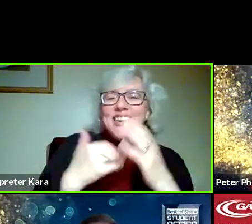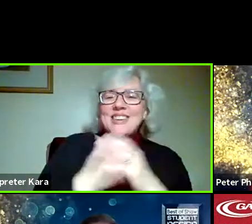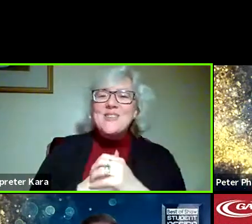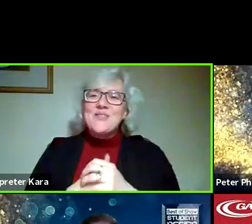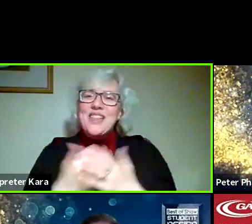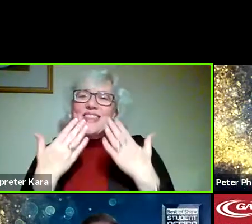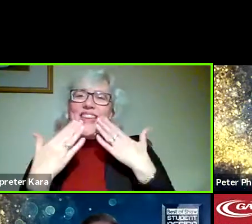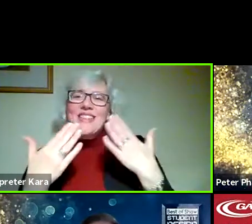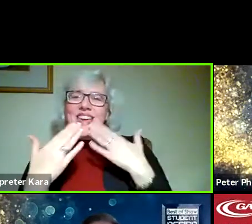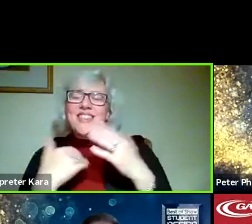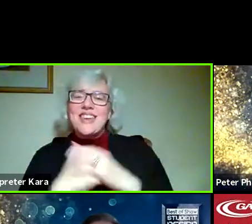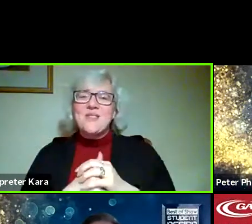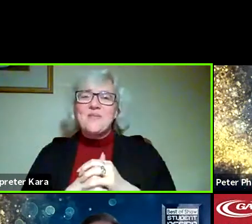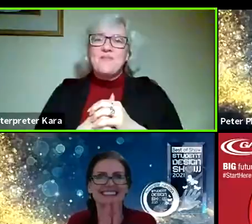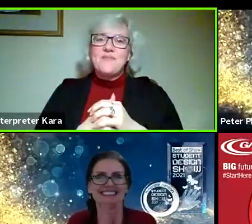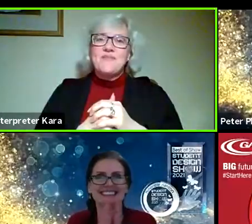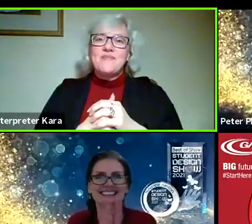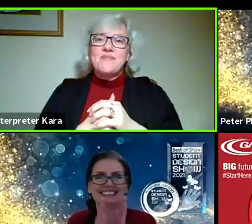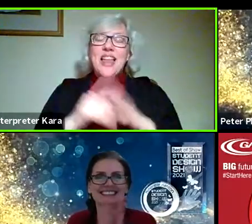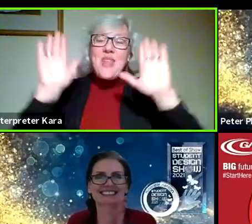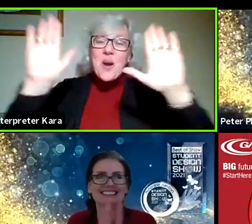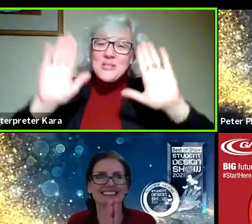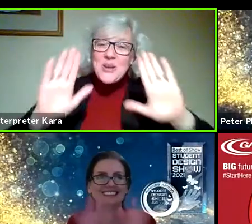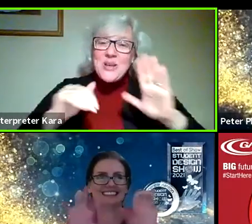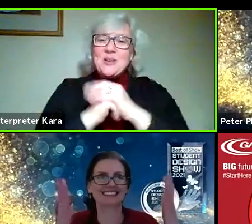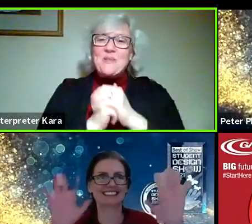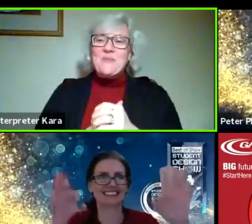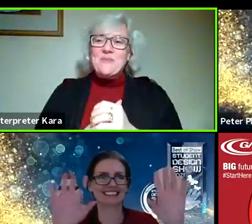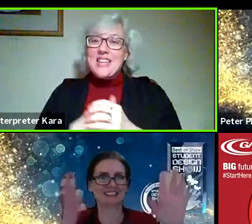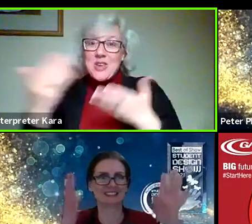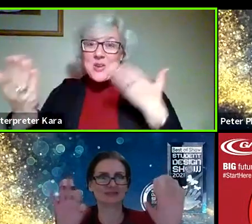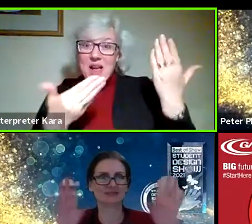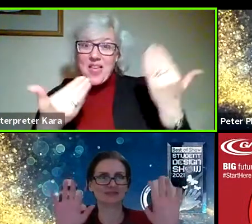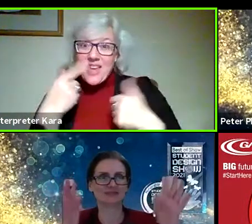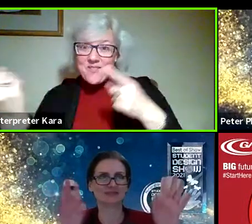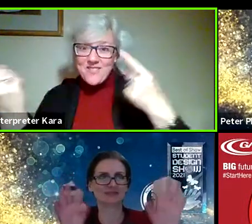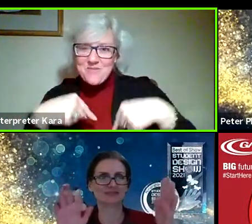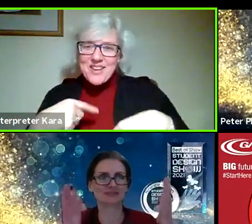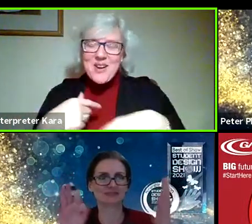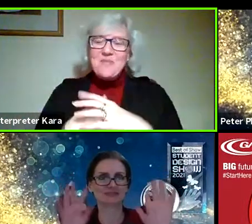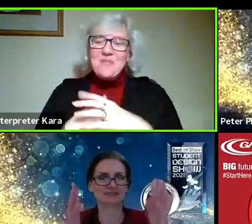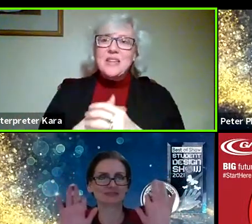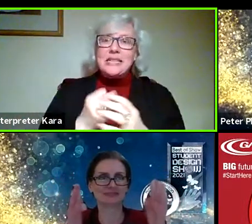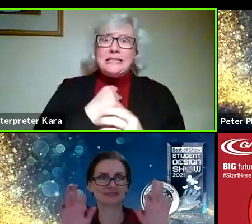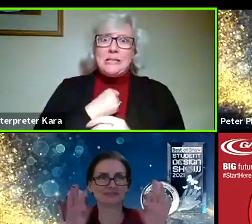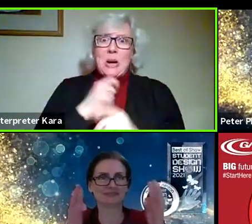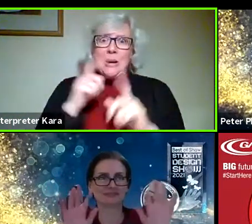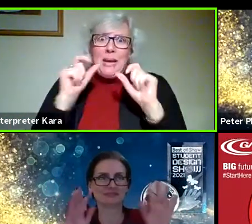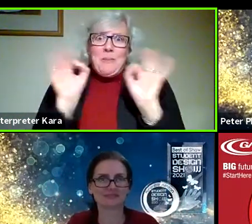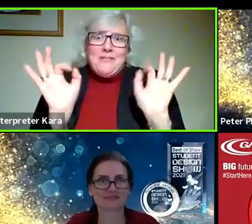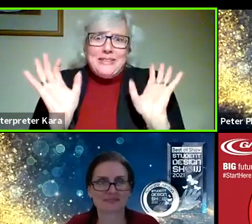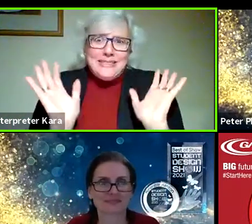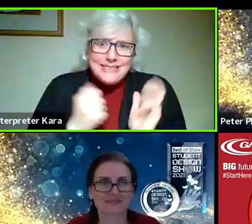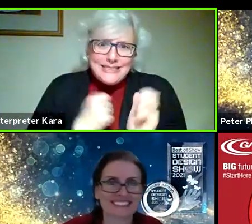Thank you. That was awesome. You're welcome. Thanks for having me. Sorry, I turned my camera off.